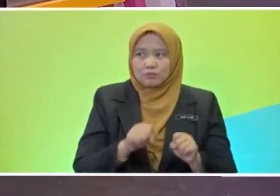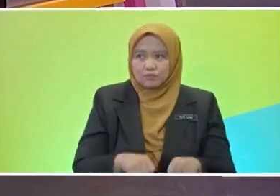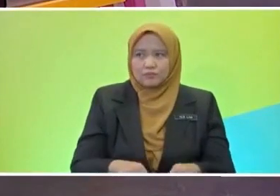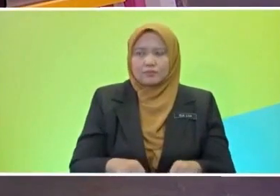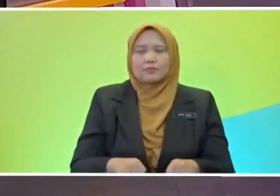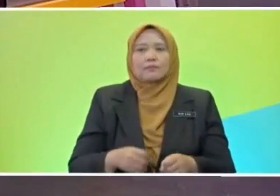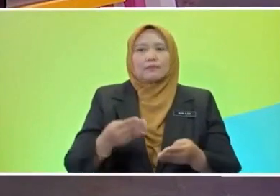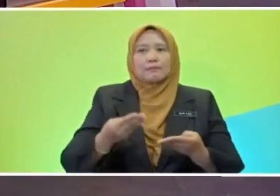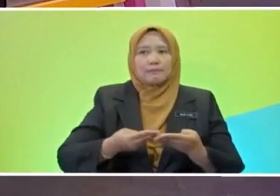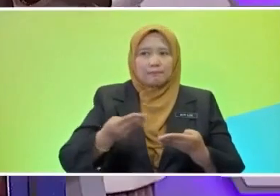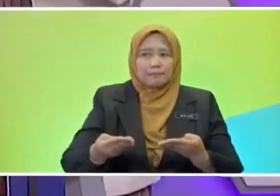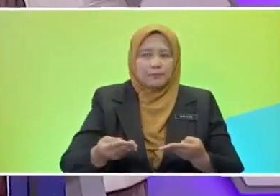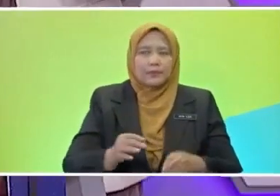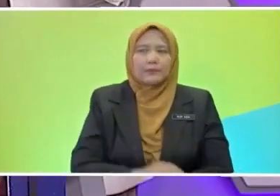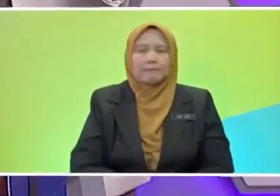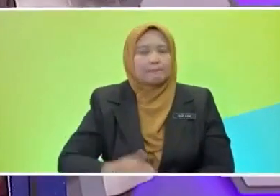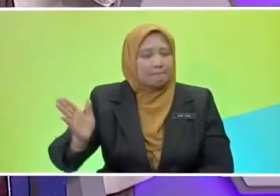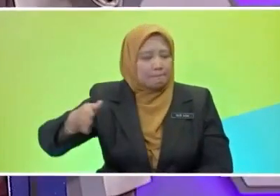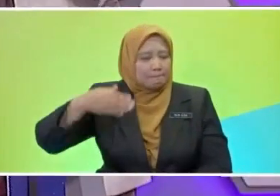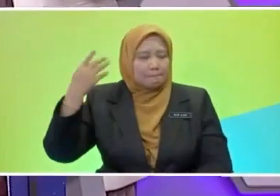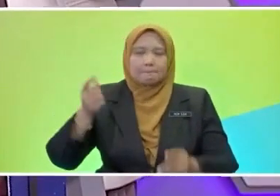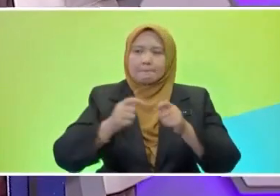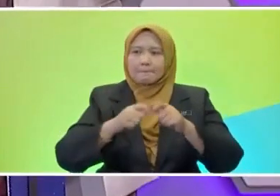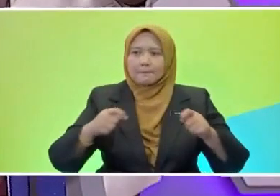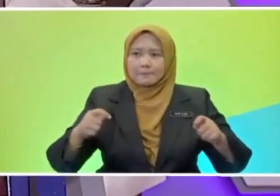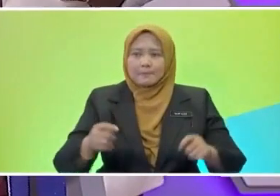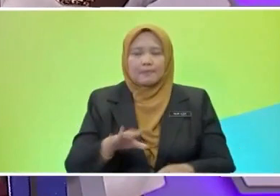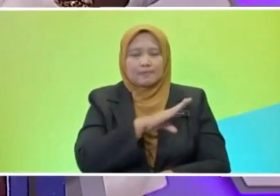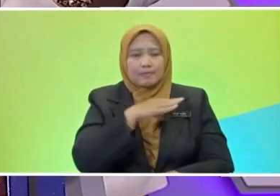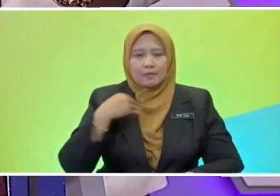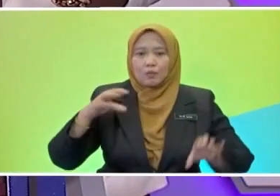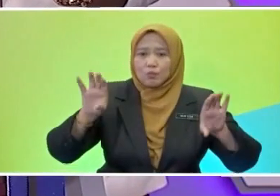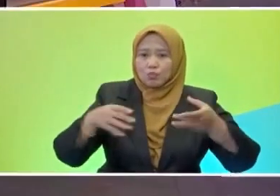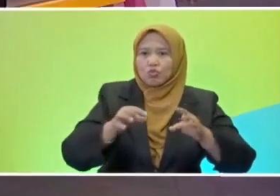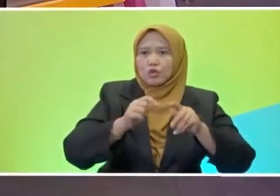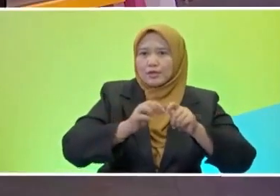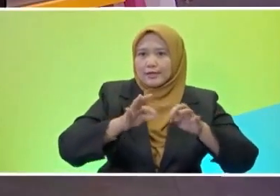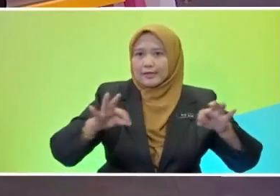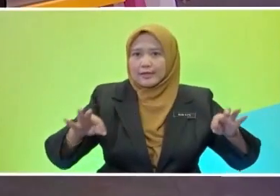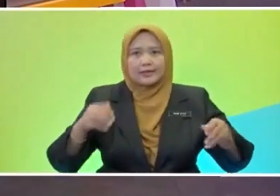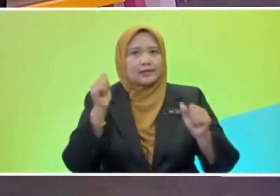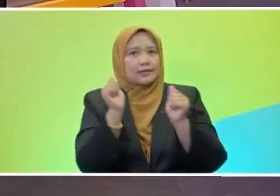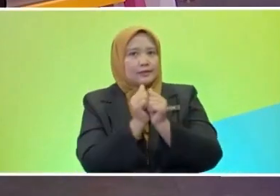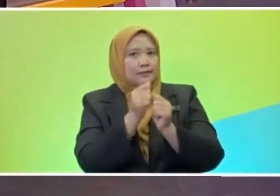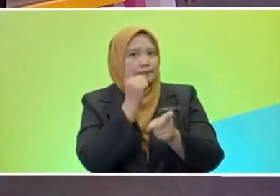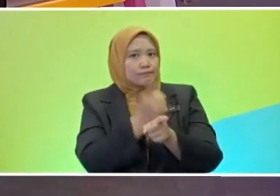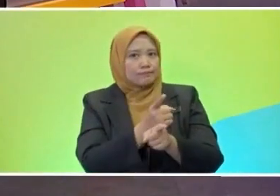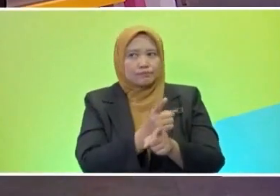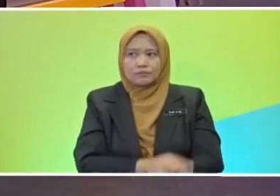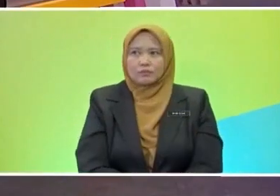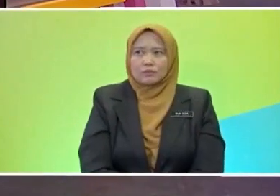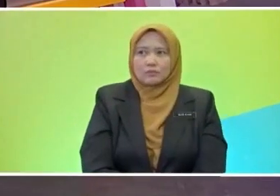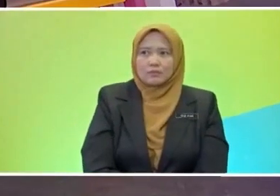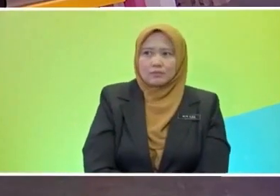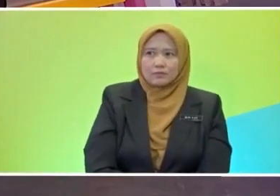for the words shown. Yep. And also, build sentence correctly. Yes, good job, everybody. But Miss Anjan, looks like